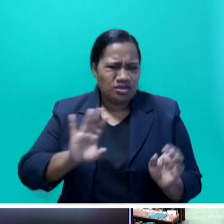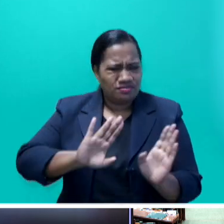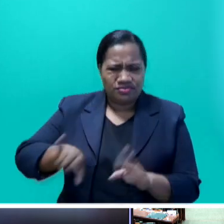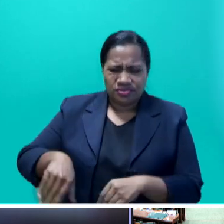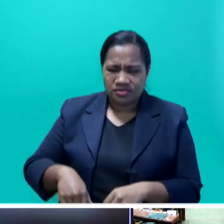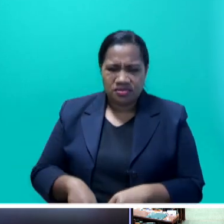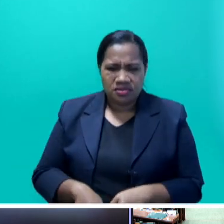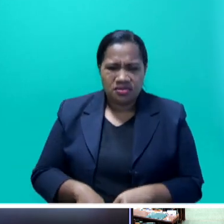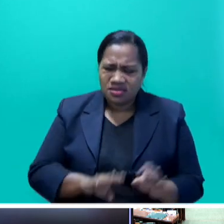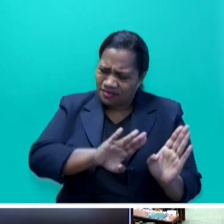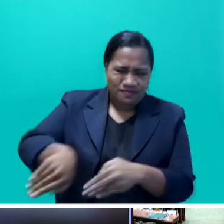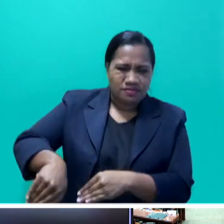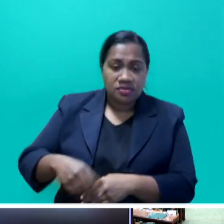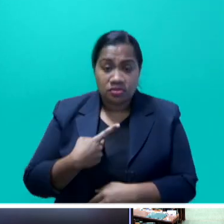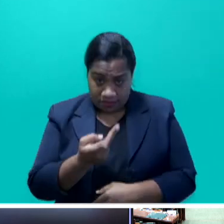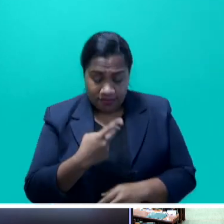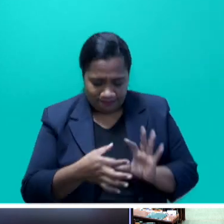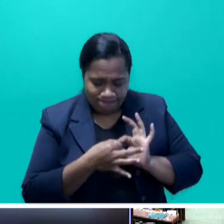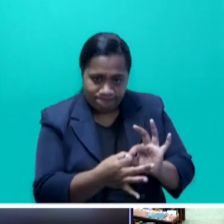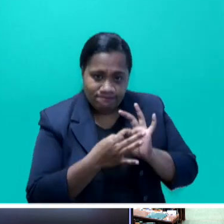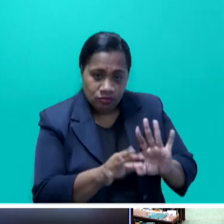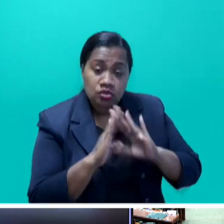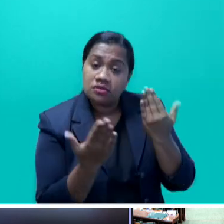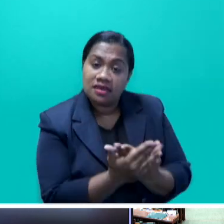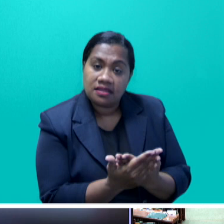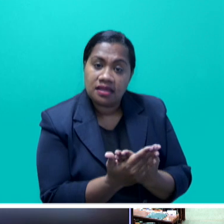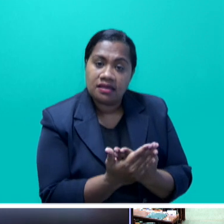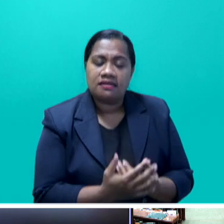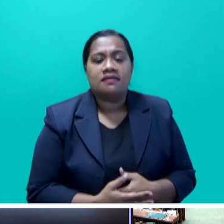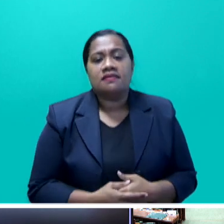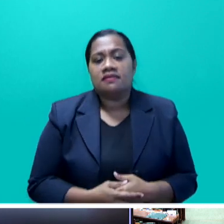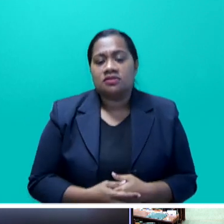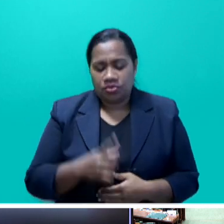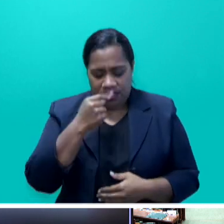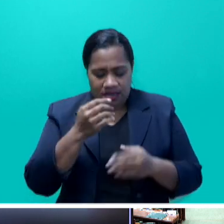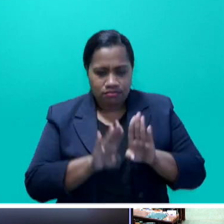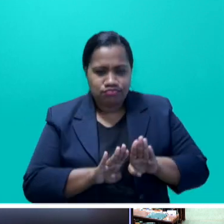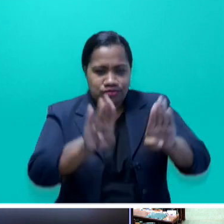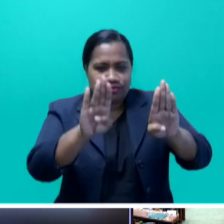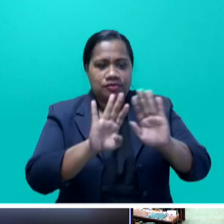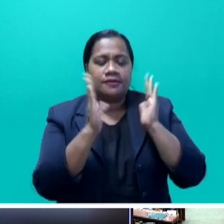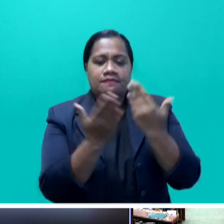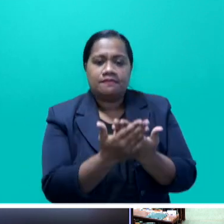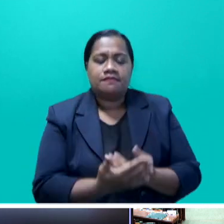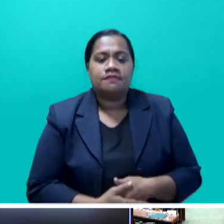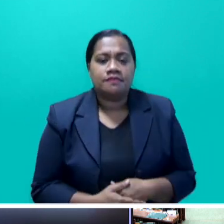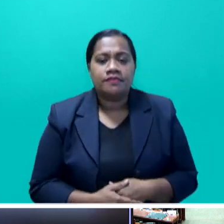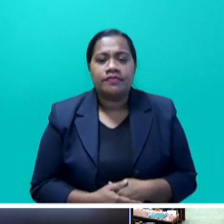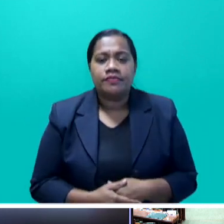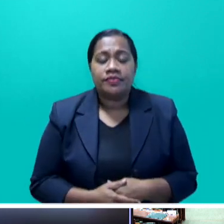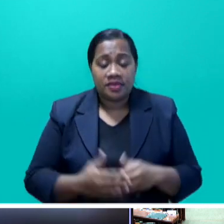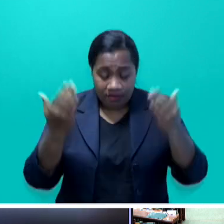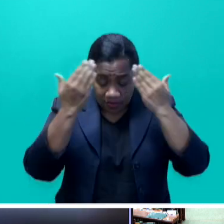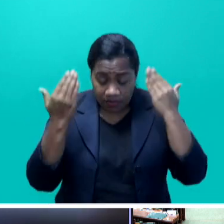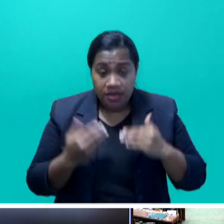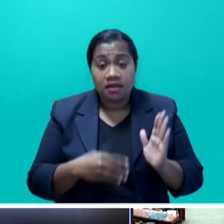and let's work together freely and harmoniously to prosper together. Mr. Speaker, this